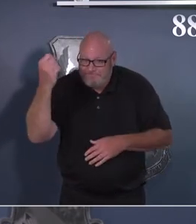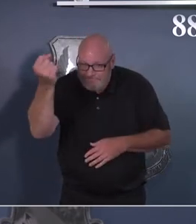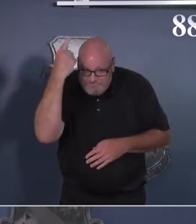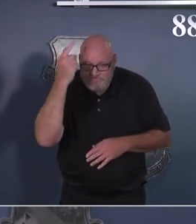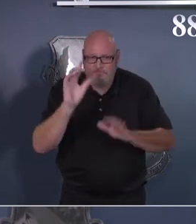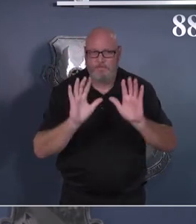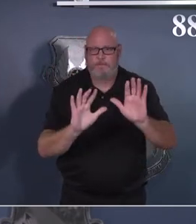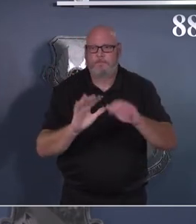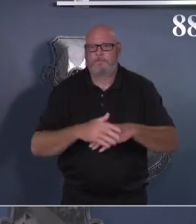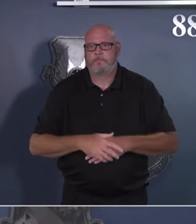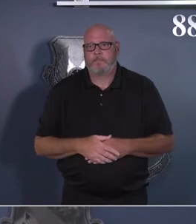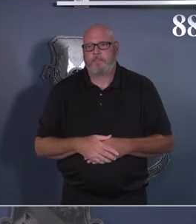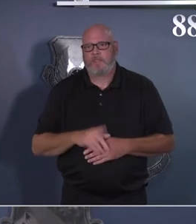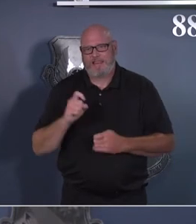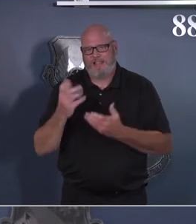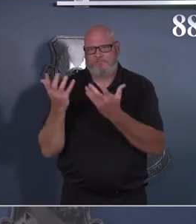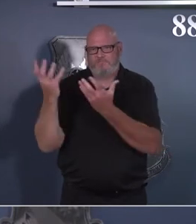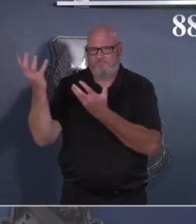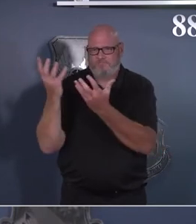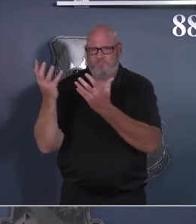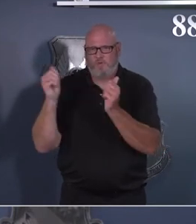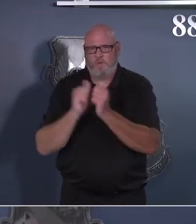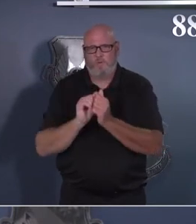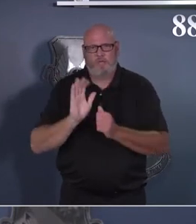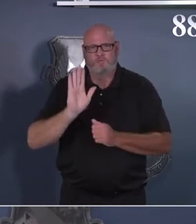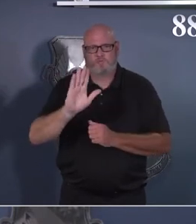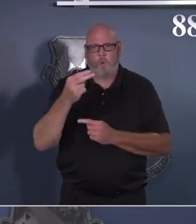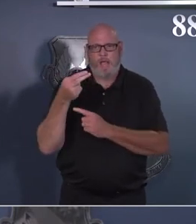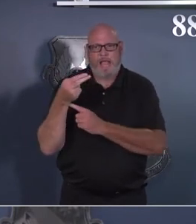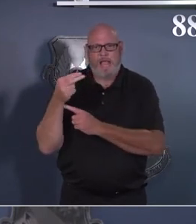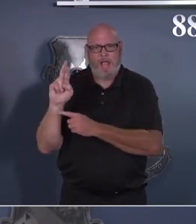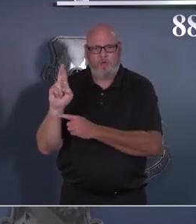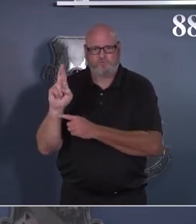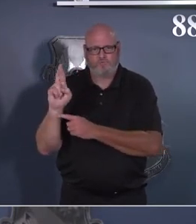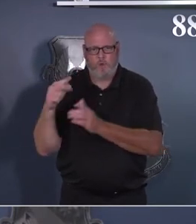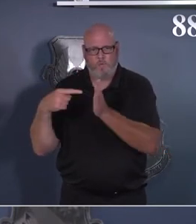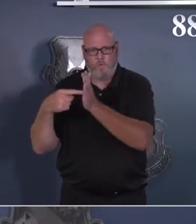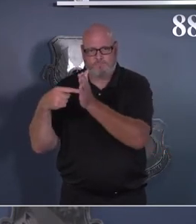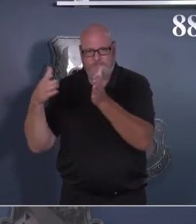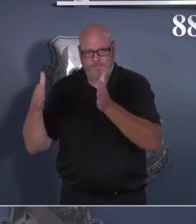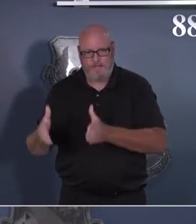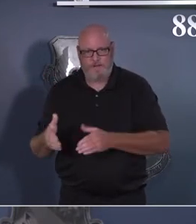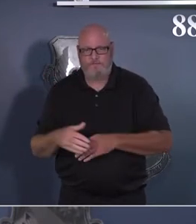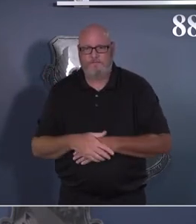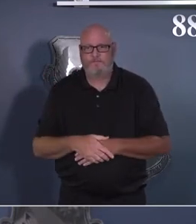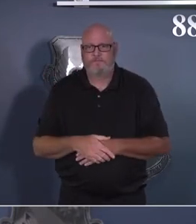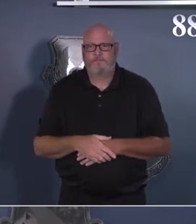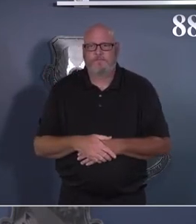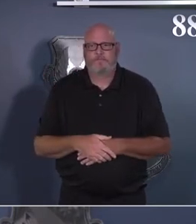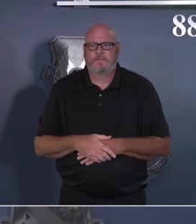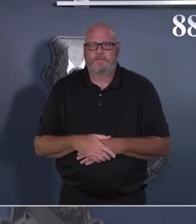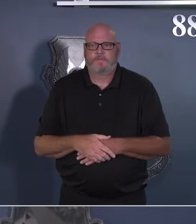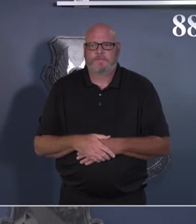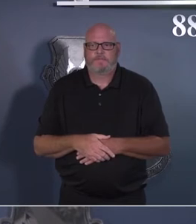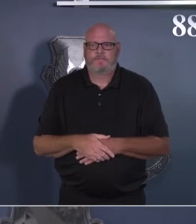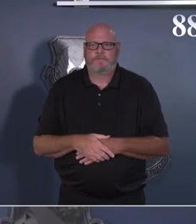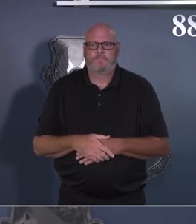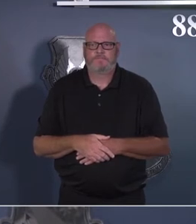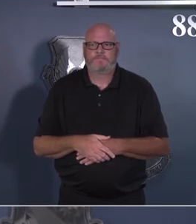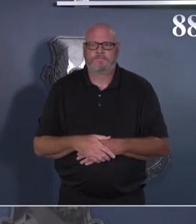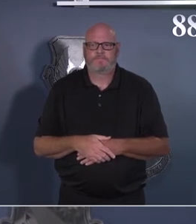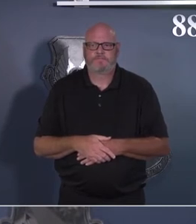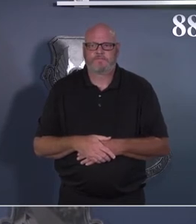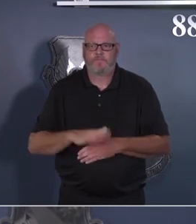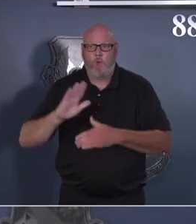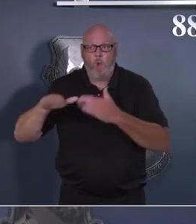with your human resource representatives and ensure that you have the appropriate telework